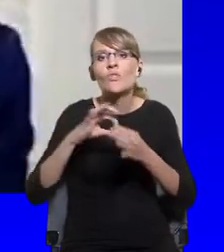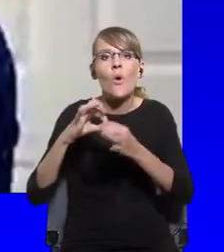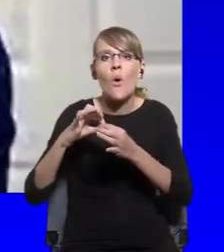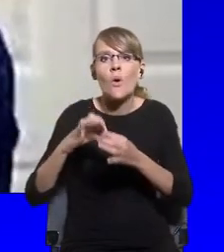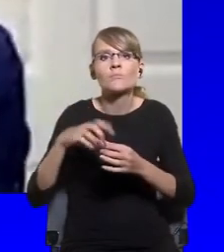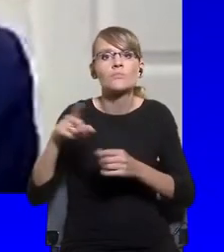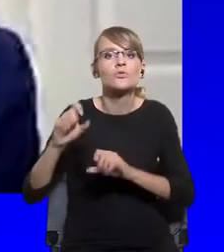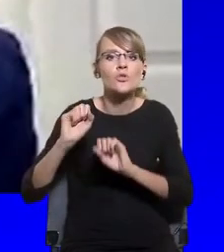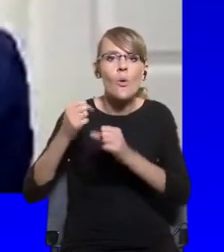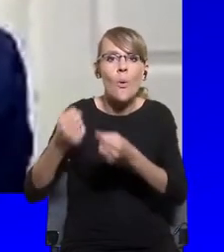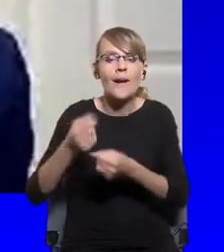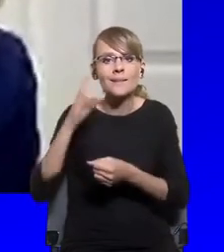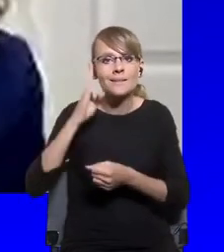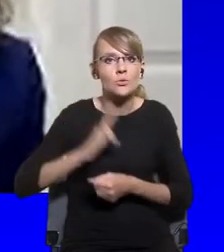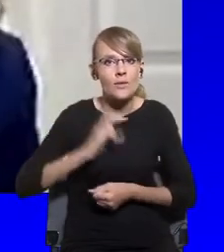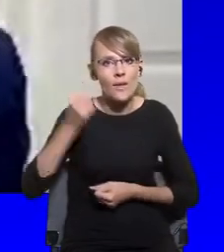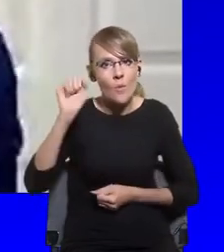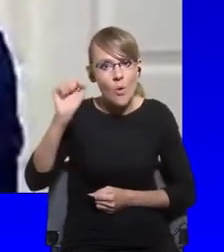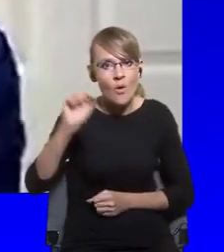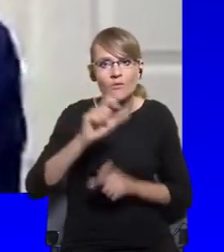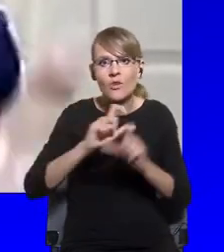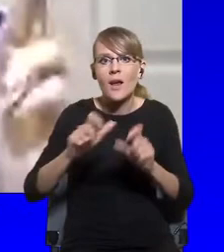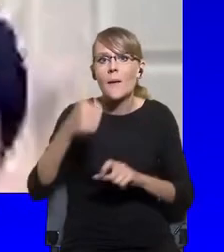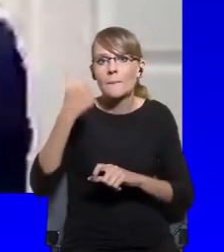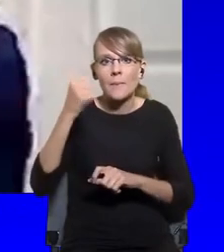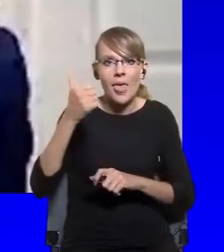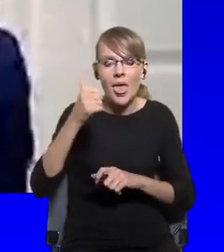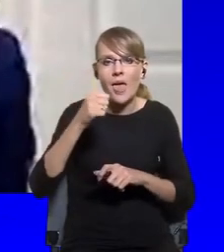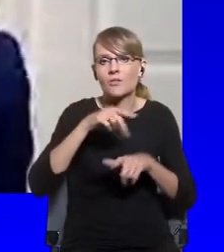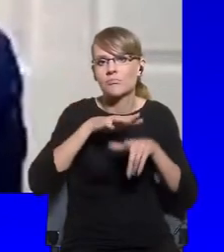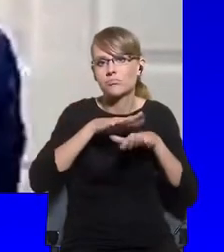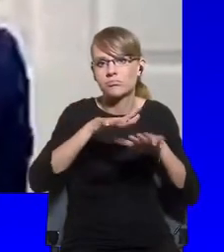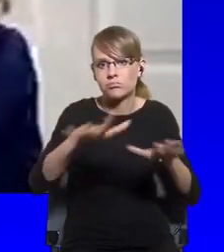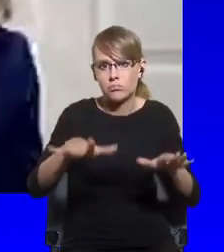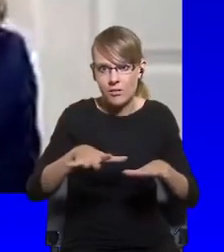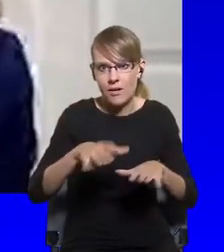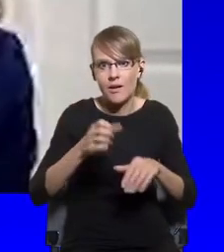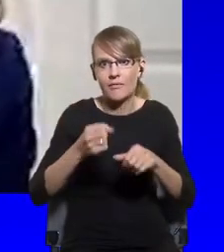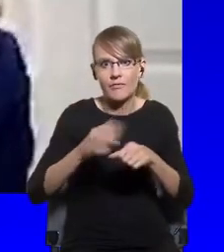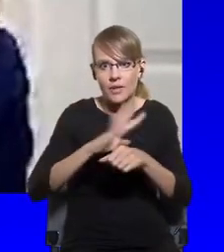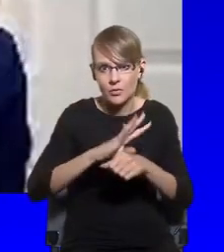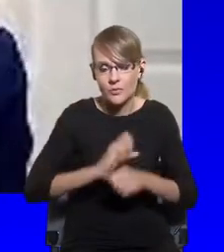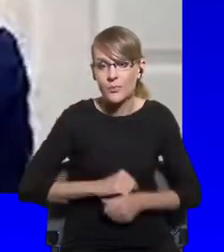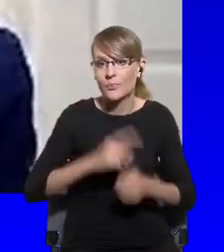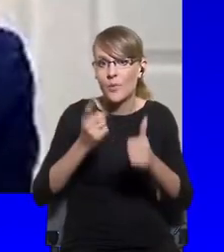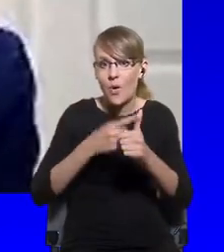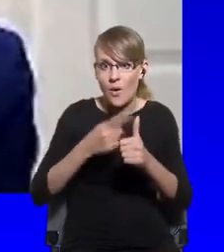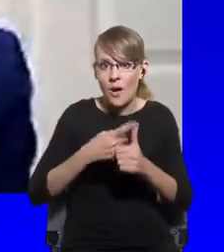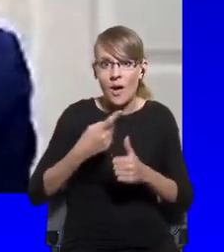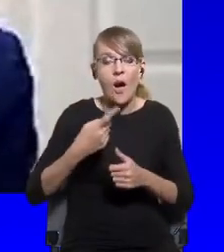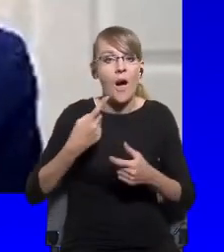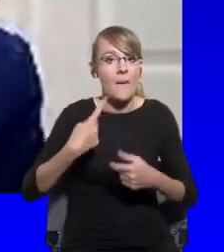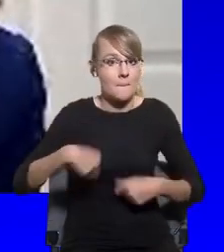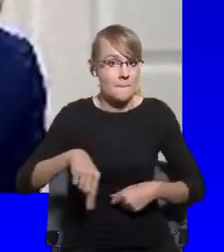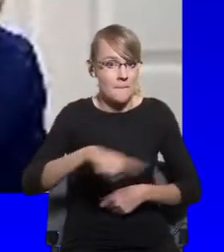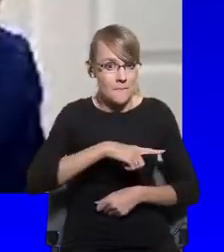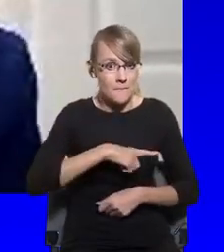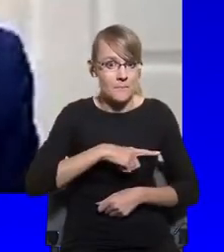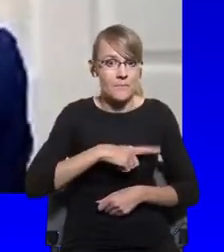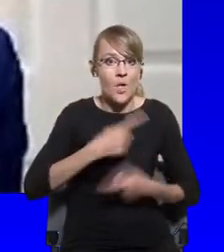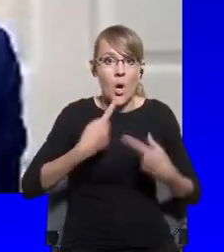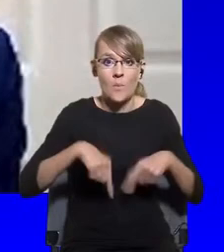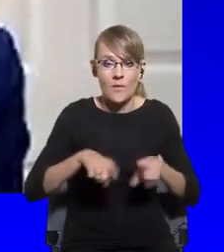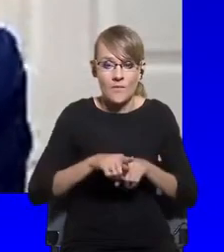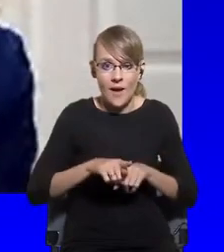The first one is that we had, we as citizens had limited transparency of information